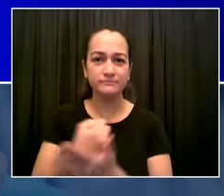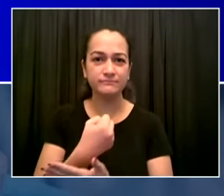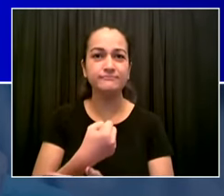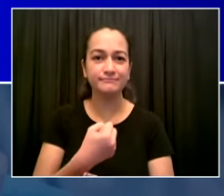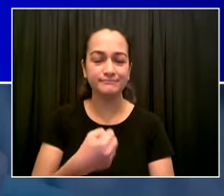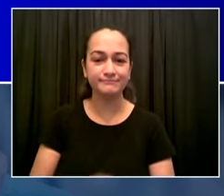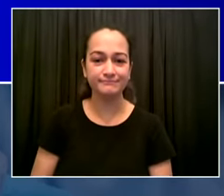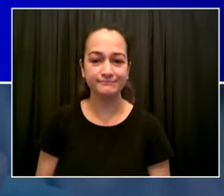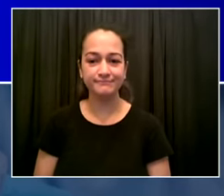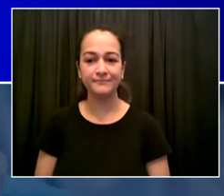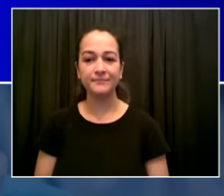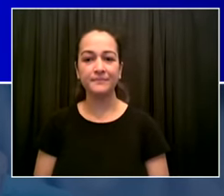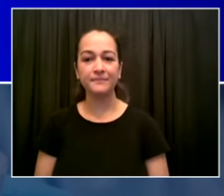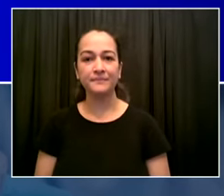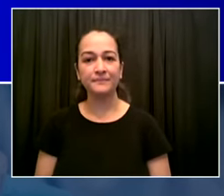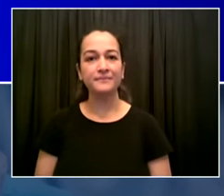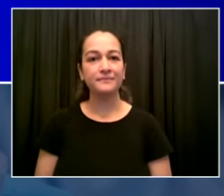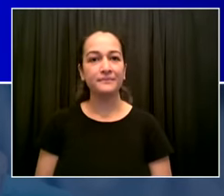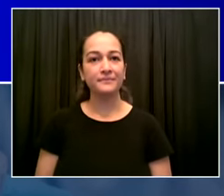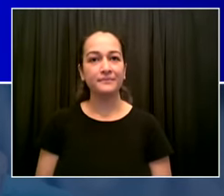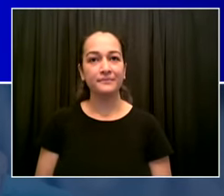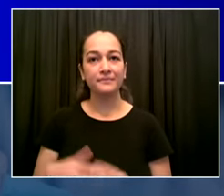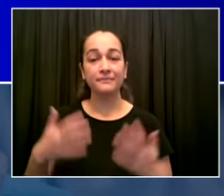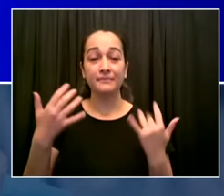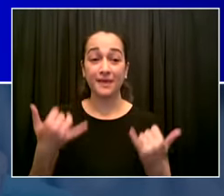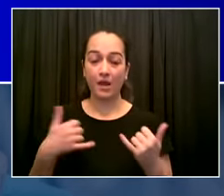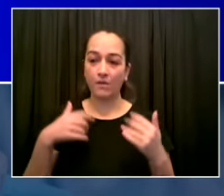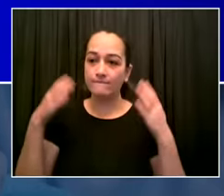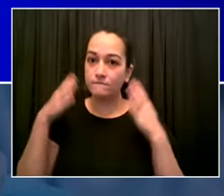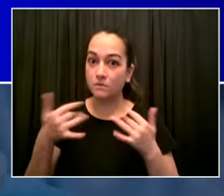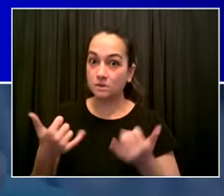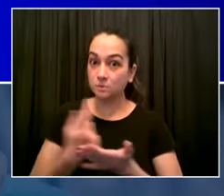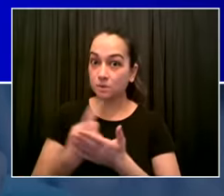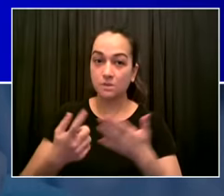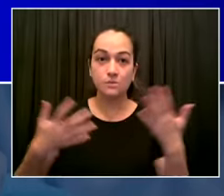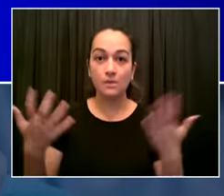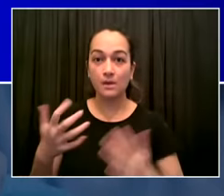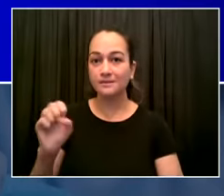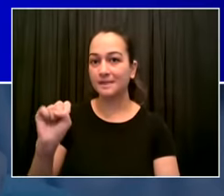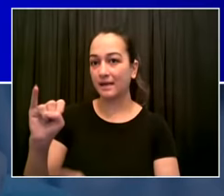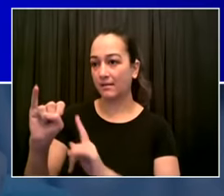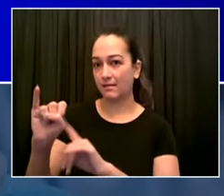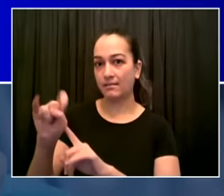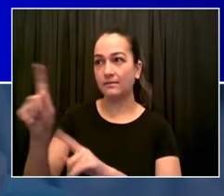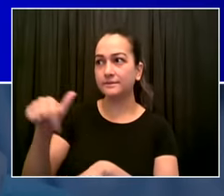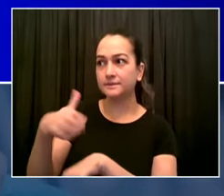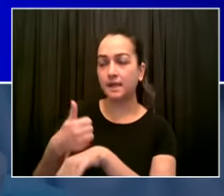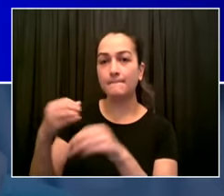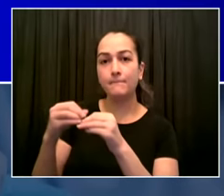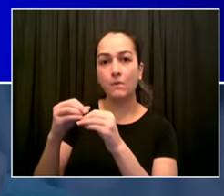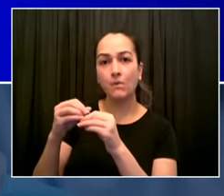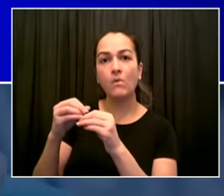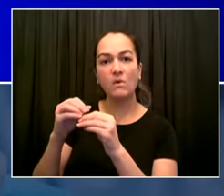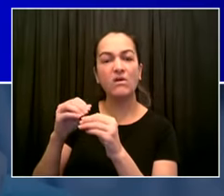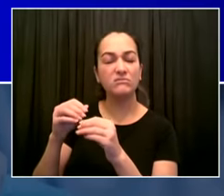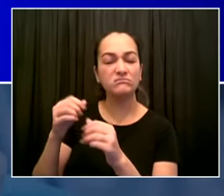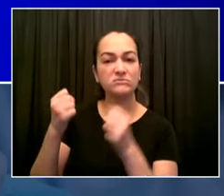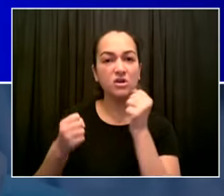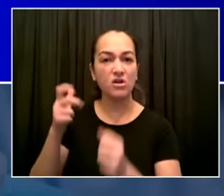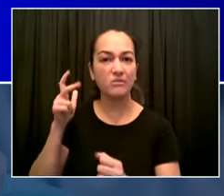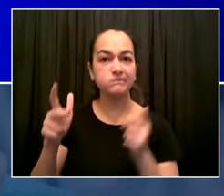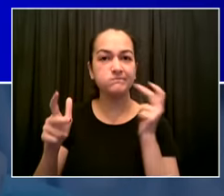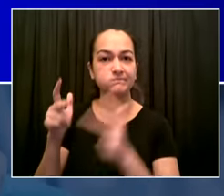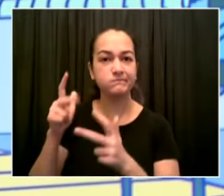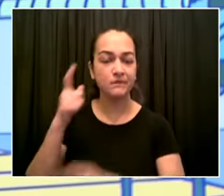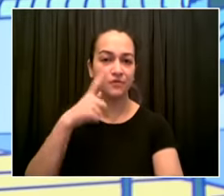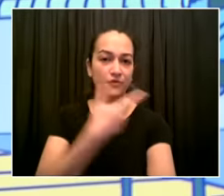heavy emphasis on the mobile sites all over staten island to reach the people of staten island to keep them safe to